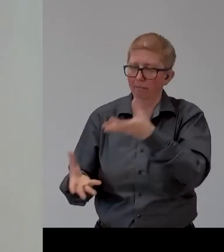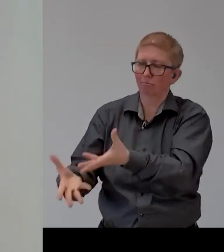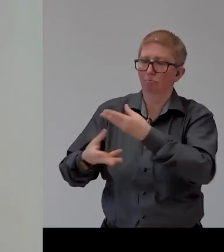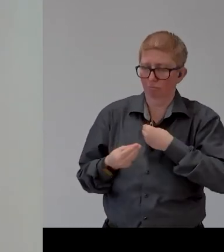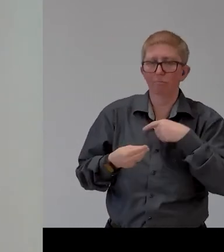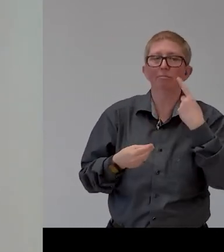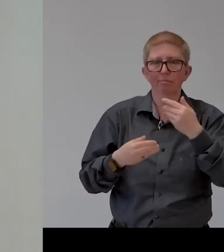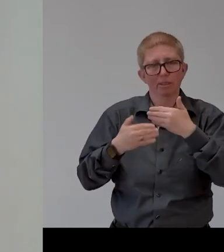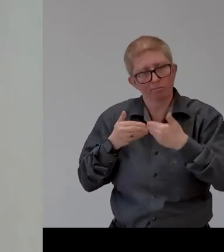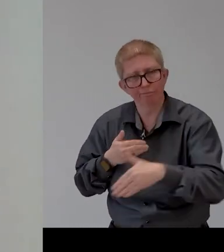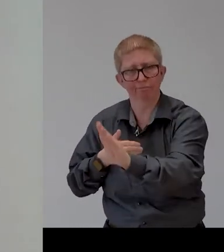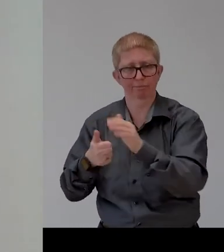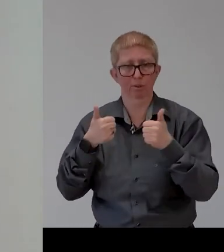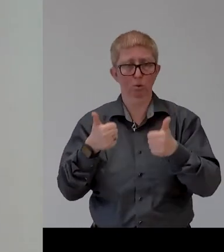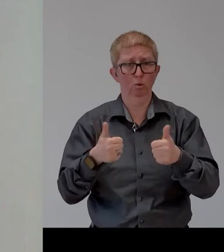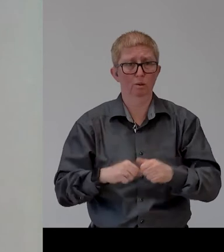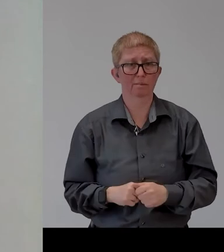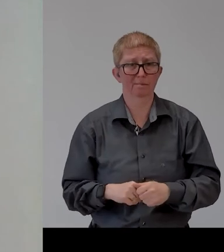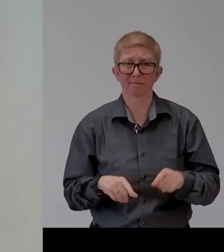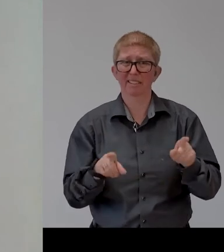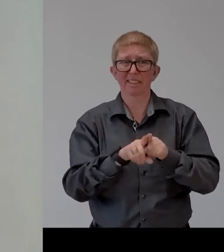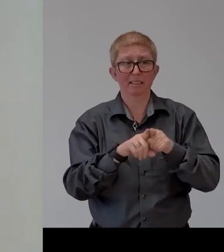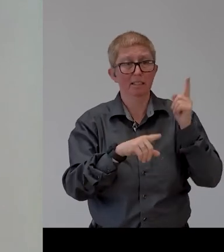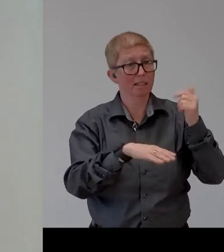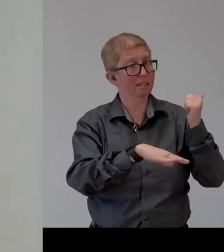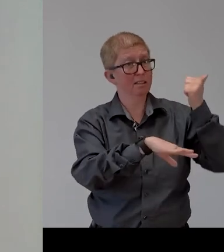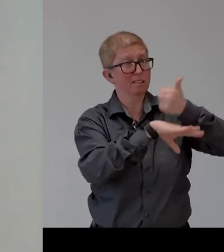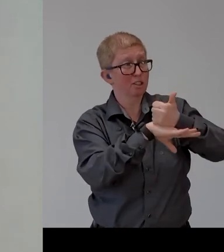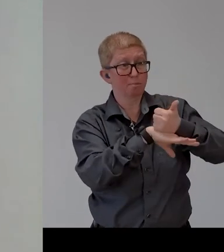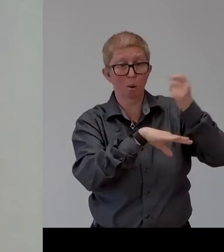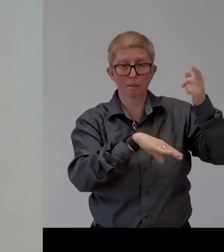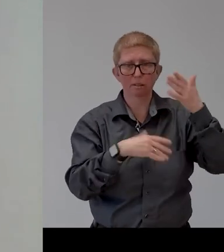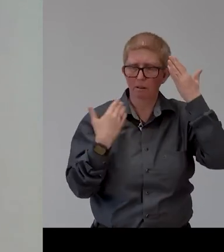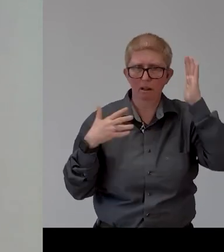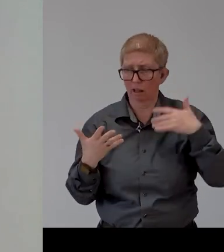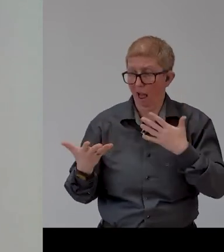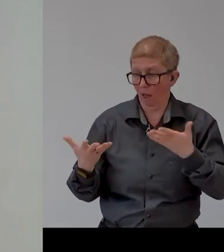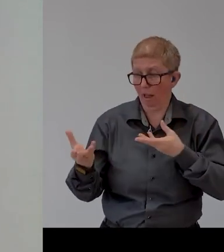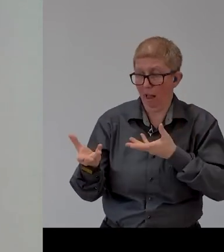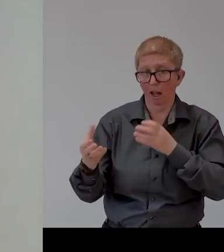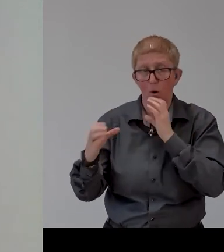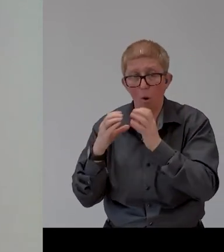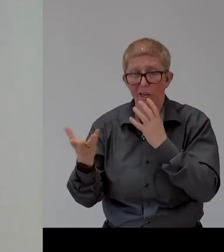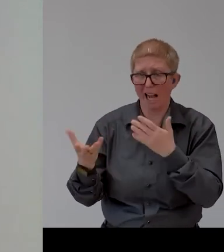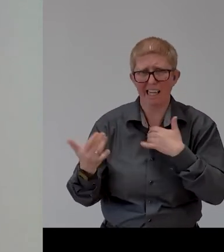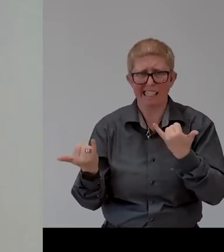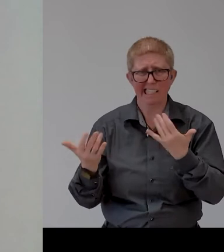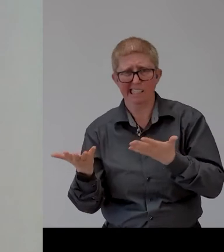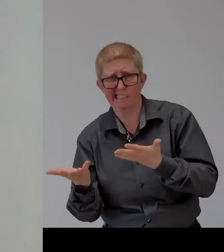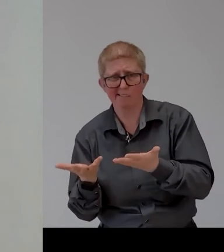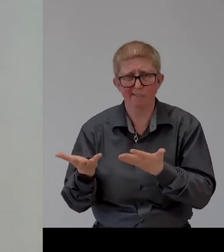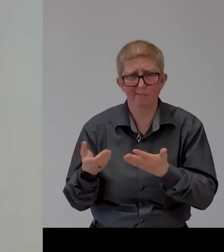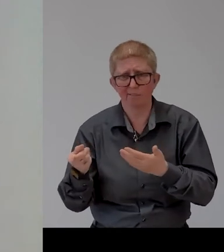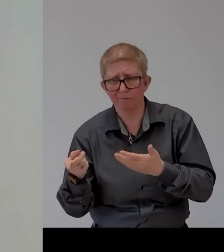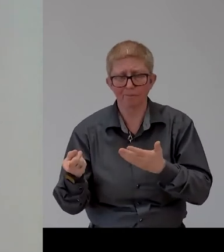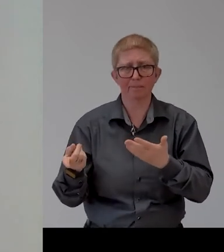information because information will give you a better feeling a more comfortable feeling and once you feel more comfortable around an employee with disability